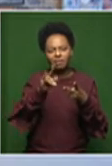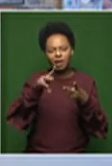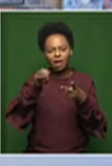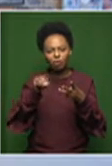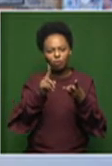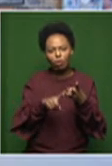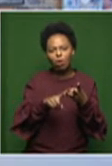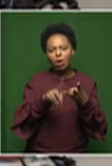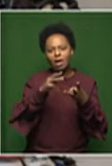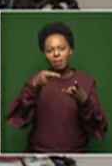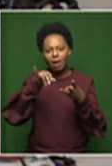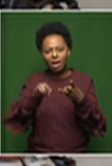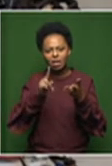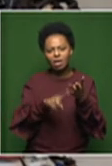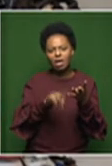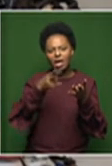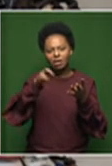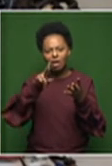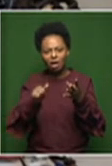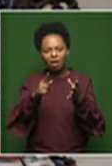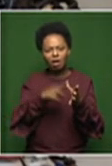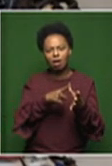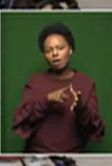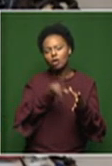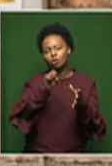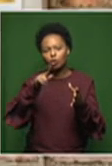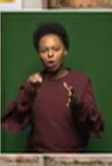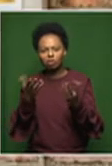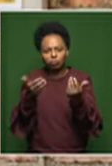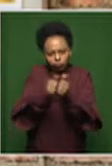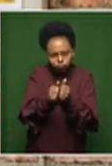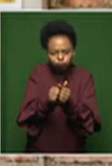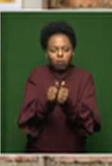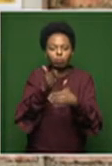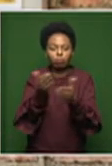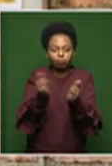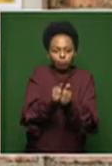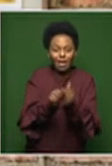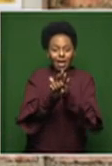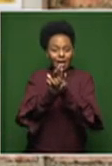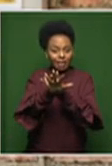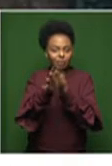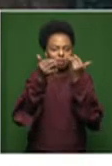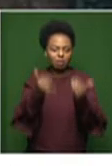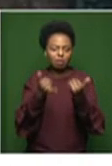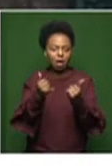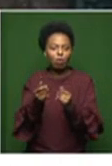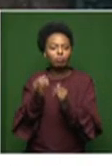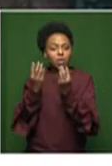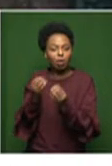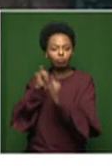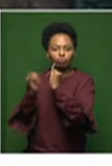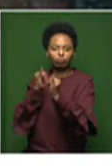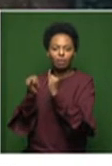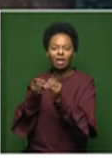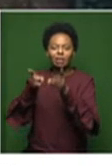Matopa, Hemali Khusal, Henrietta Scholes, just to mention a few. For more on this exhibition, we're joined by the Director at The Bag Factory,